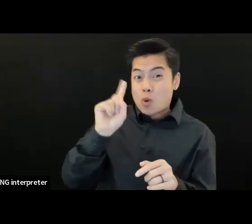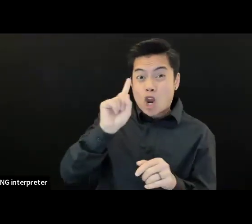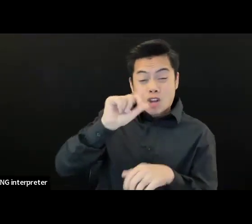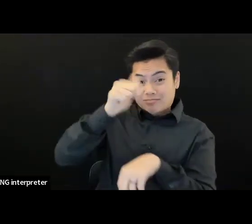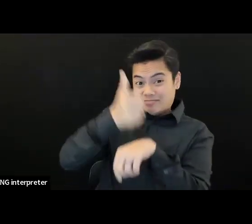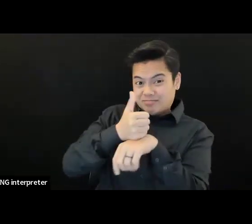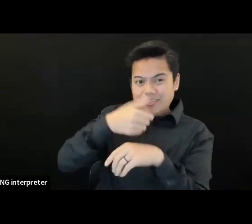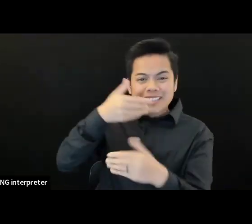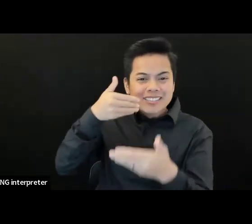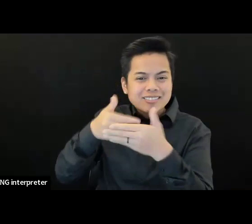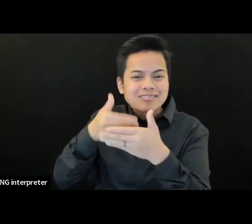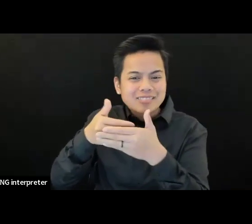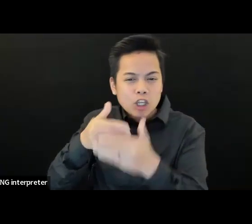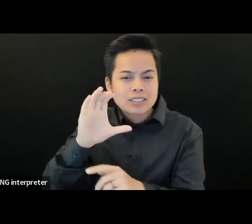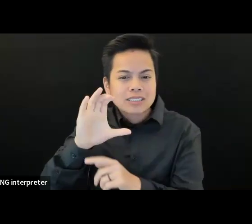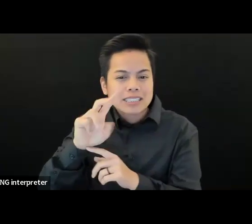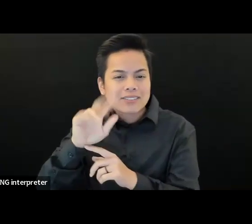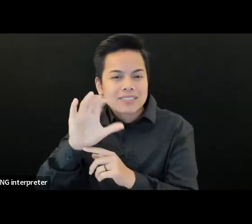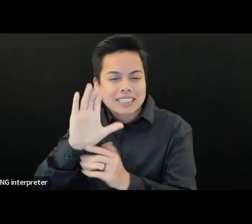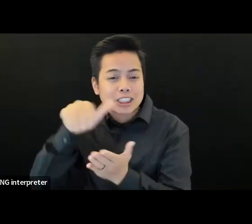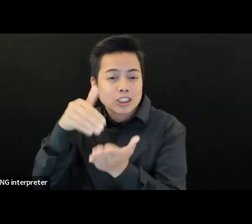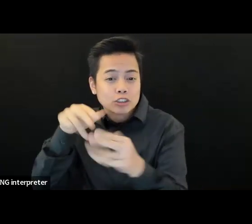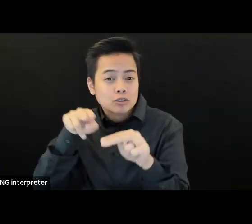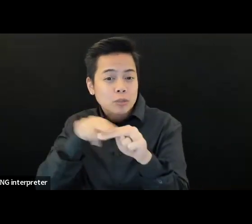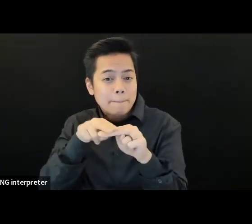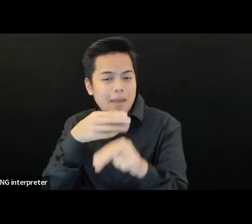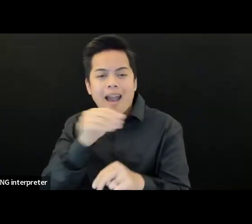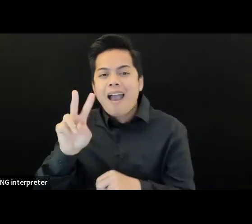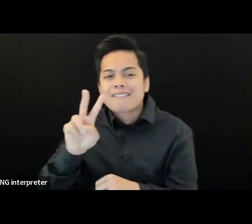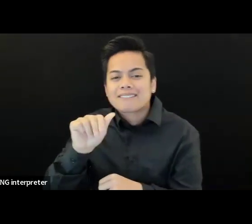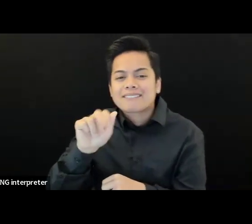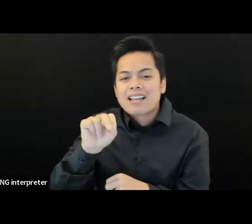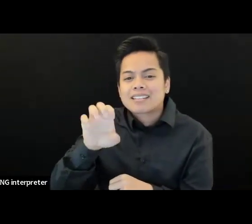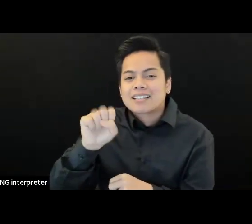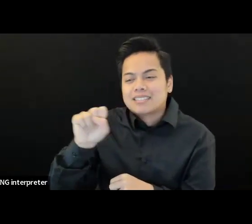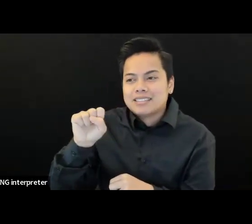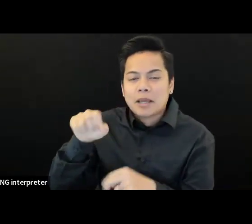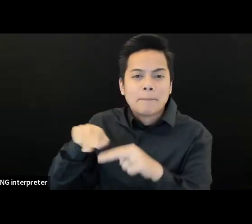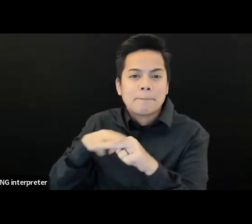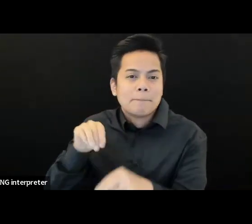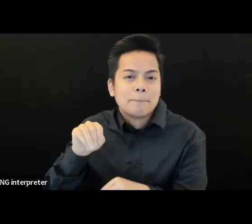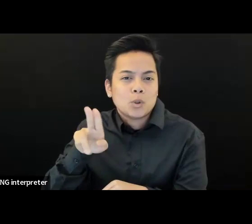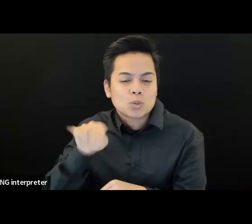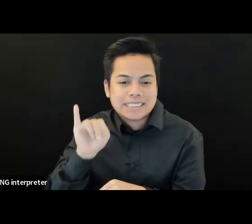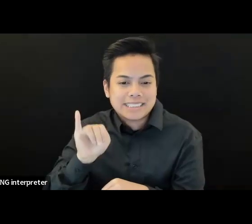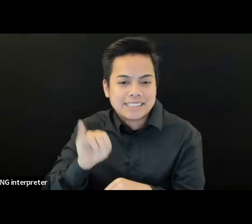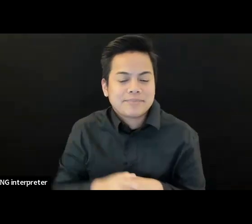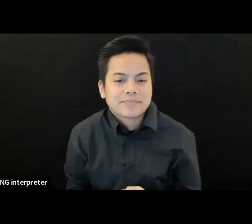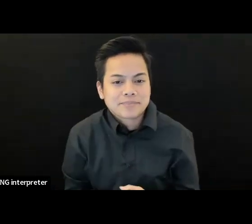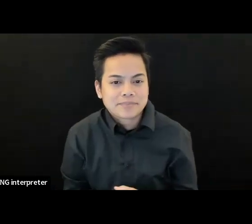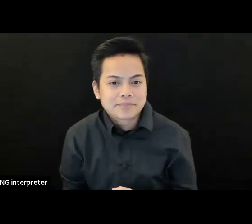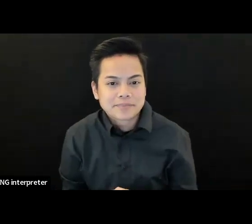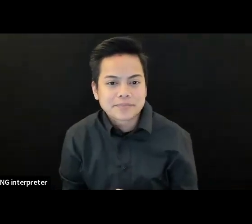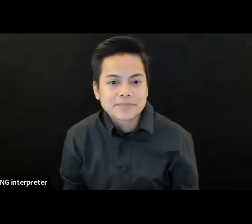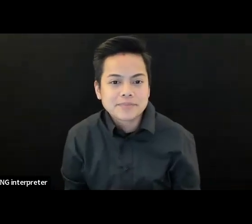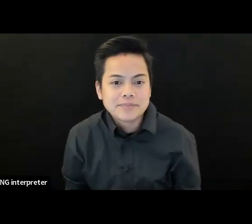So the next slide. So this is the most current rendering of what you'll see when